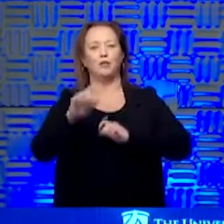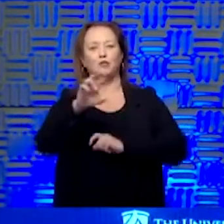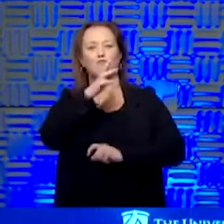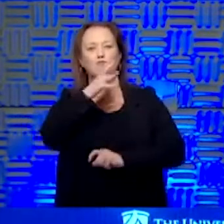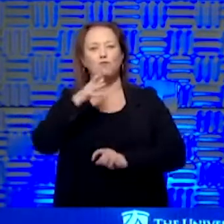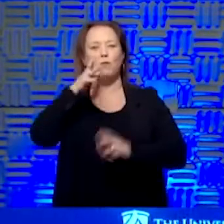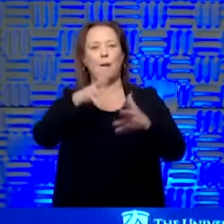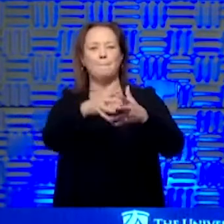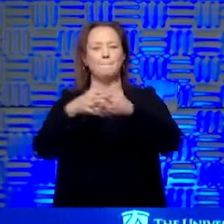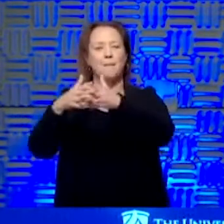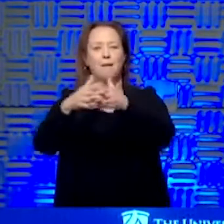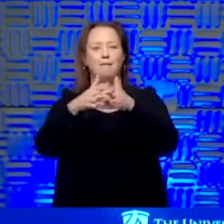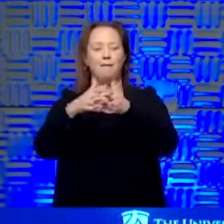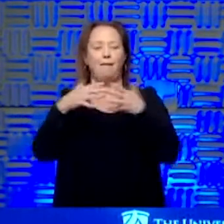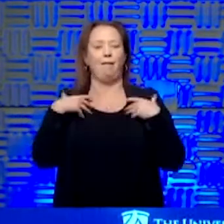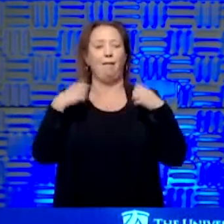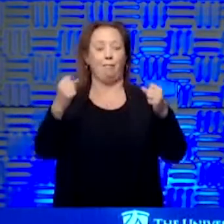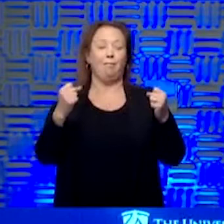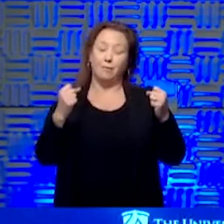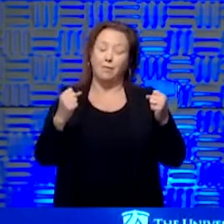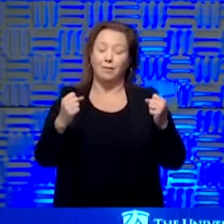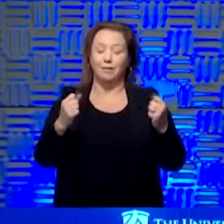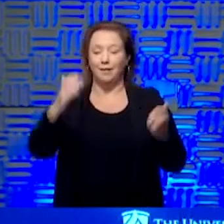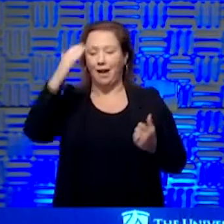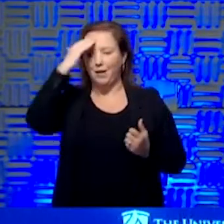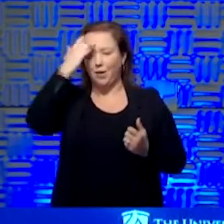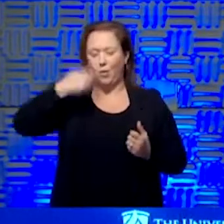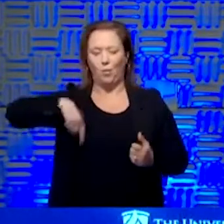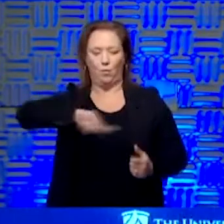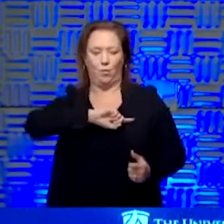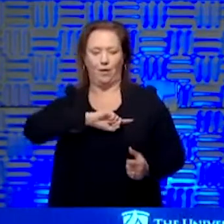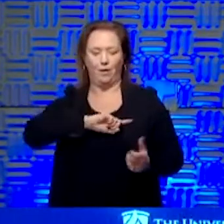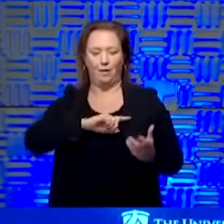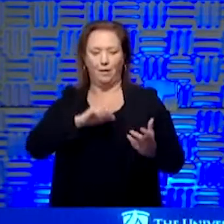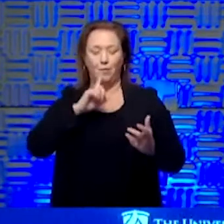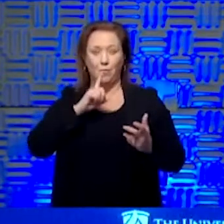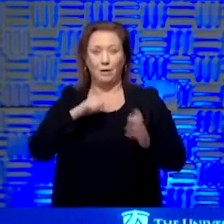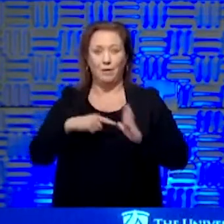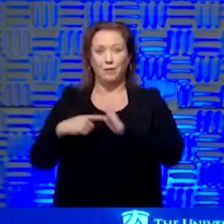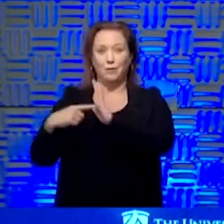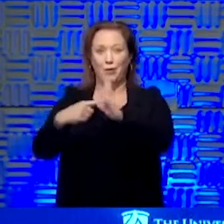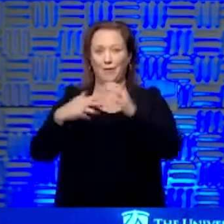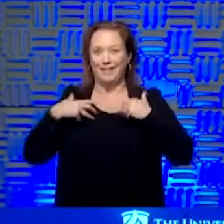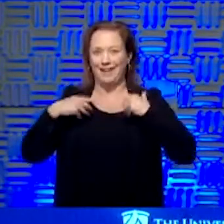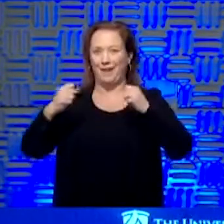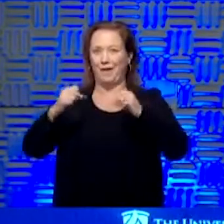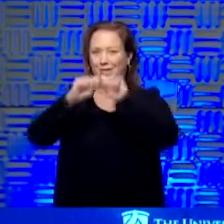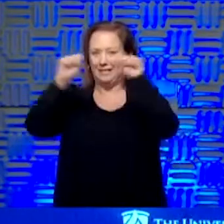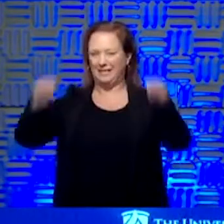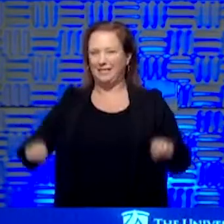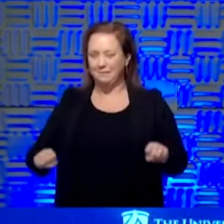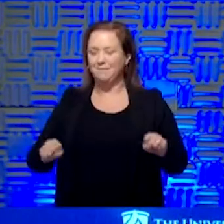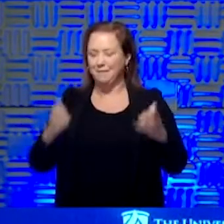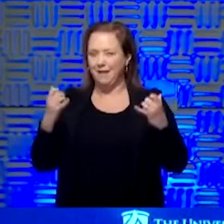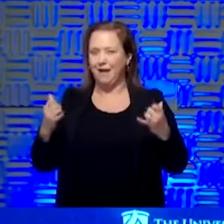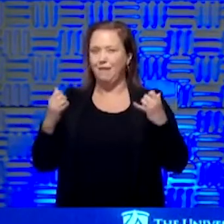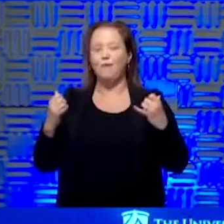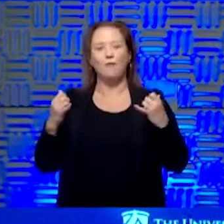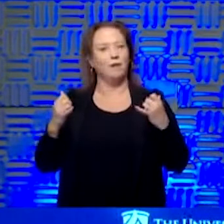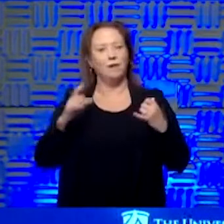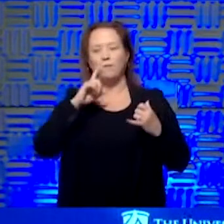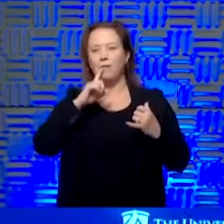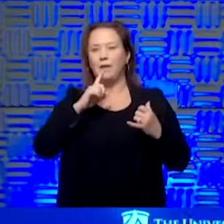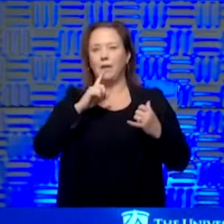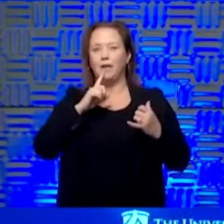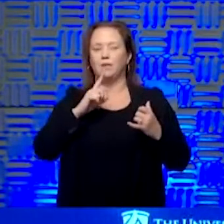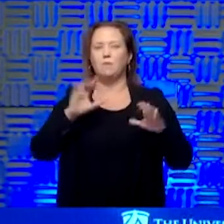that's actually a great thing. And I know we are, as I said, we've rolled that out throughout our health system. We're doing it beyond. And so really